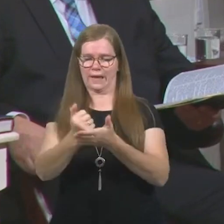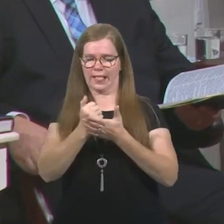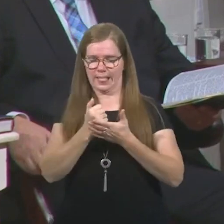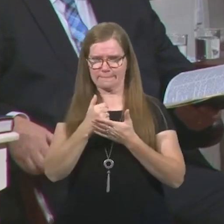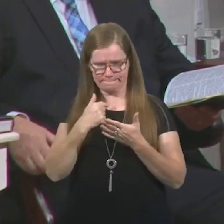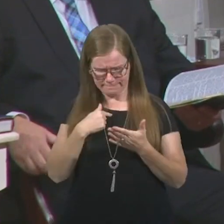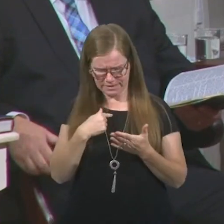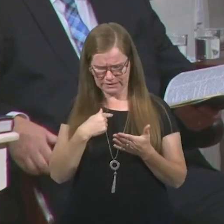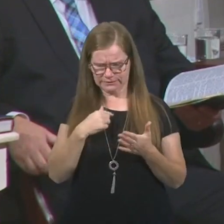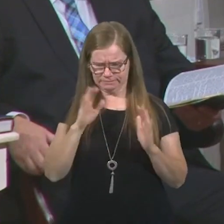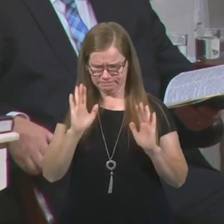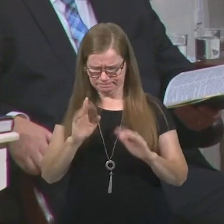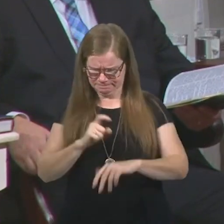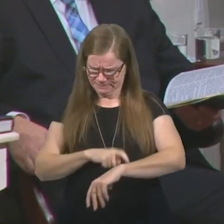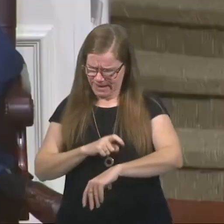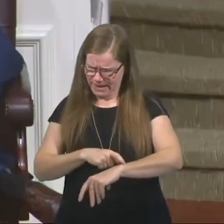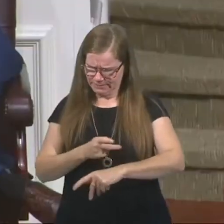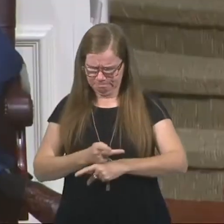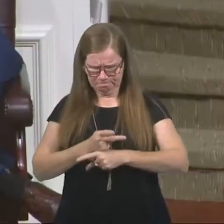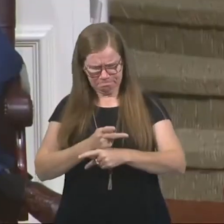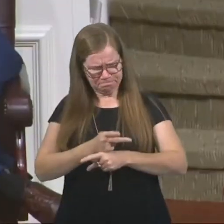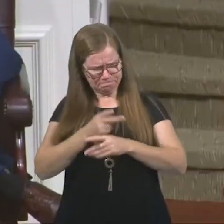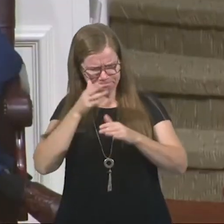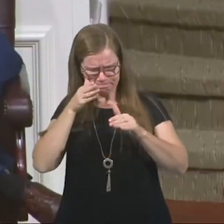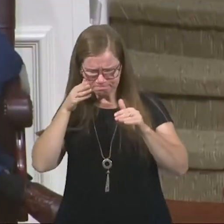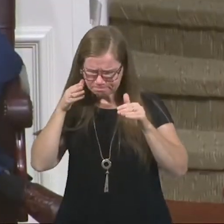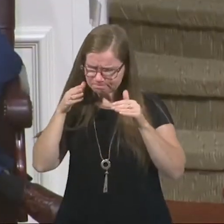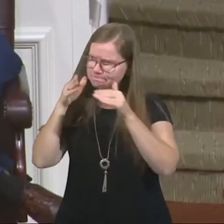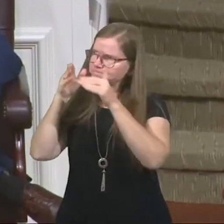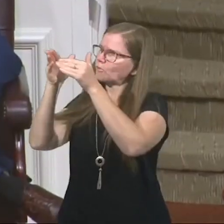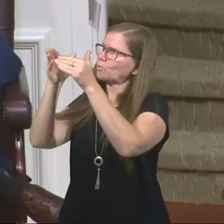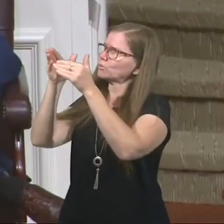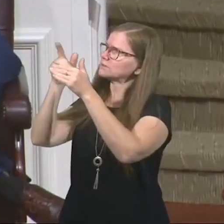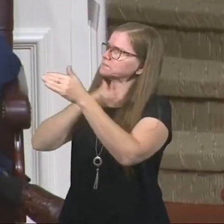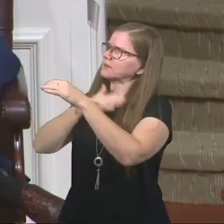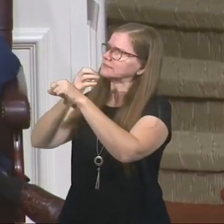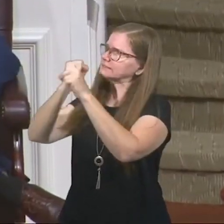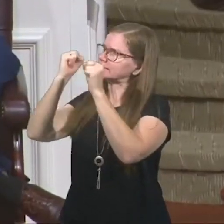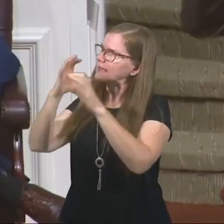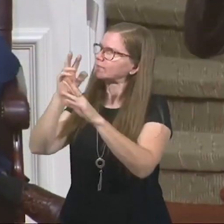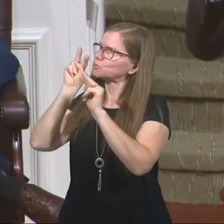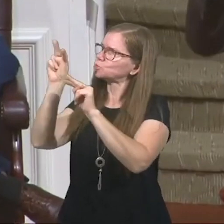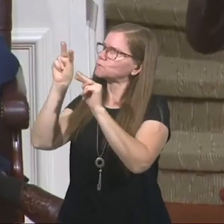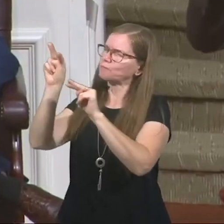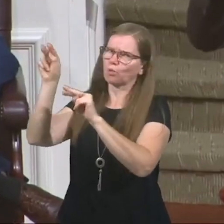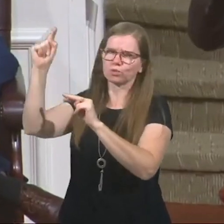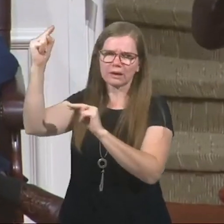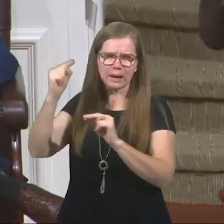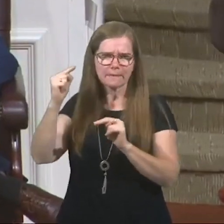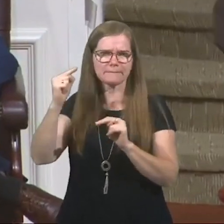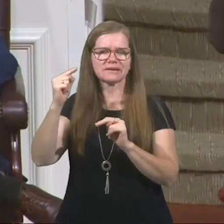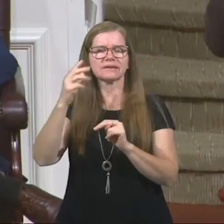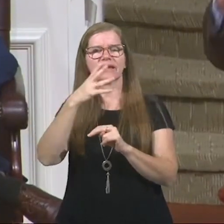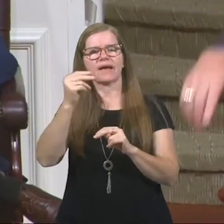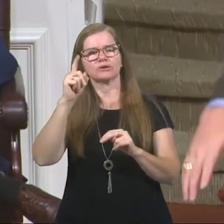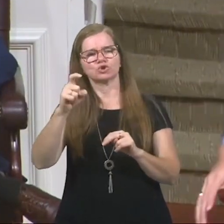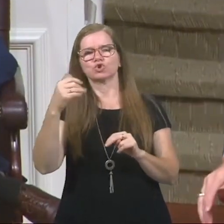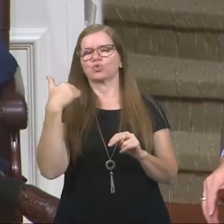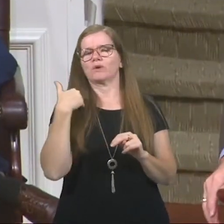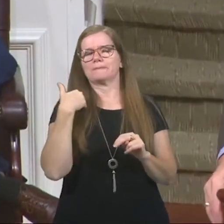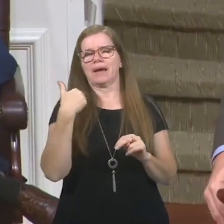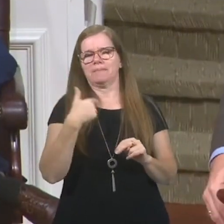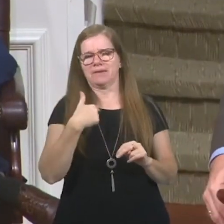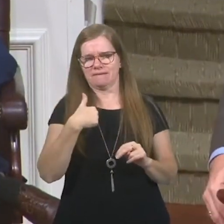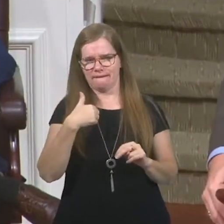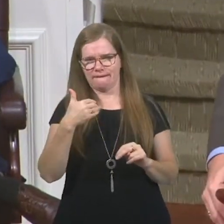concentrate on my time, focus upon my Savior, and look forward to His coming. And then it should remind me that I